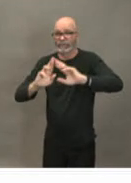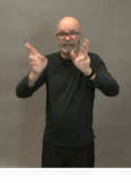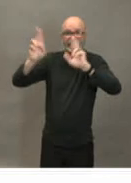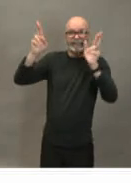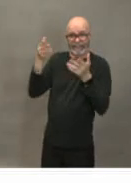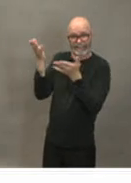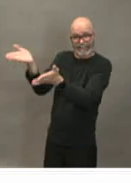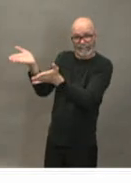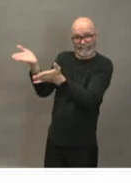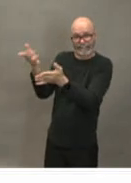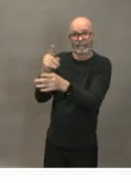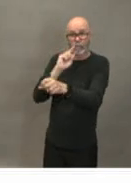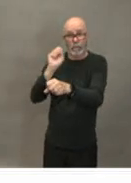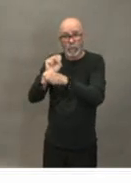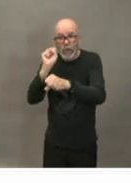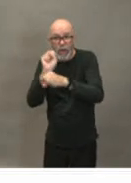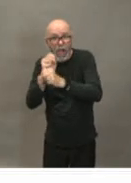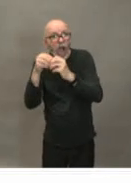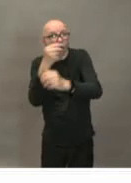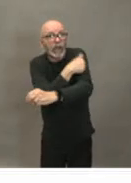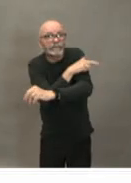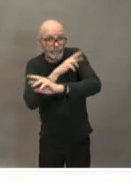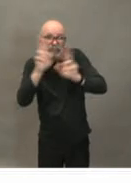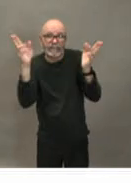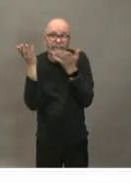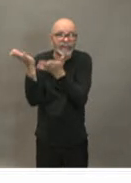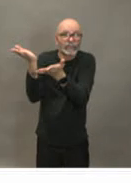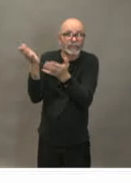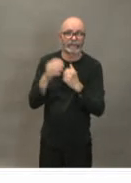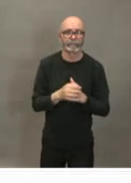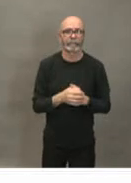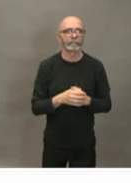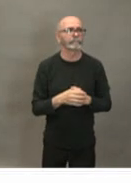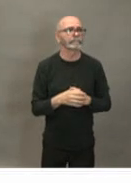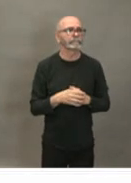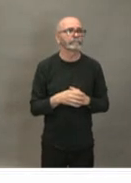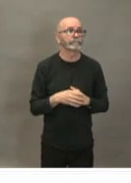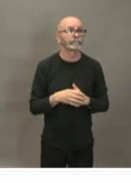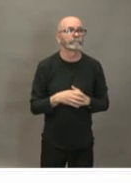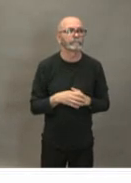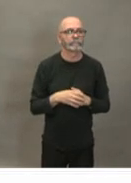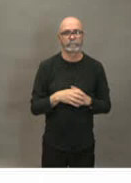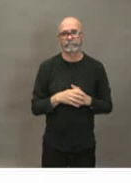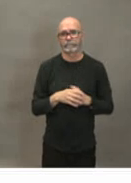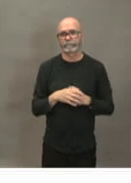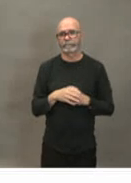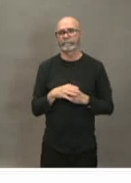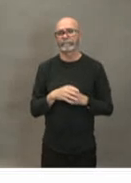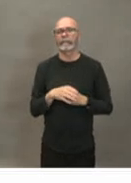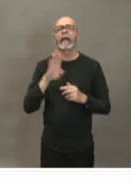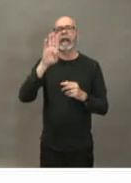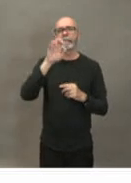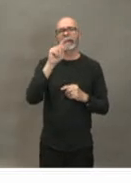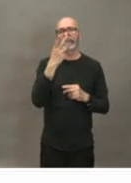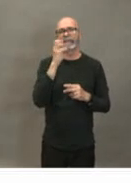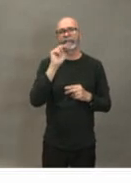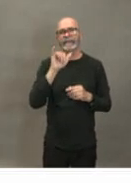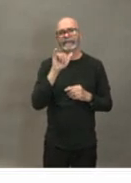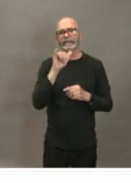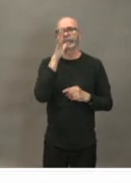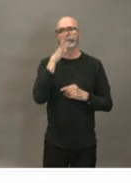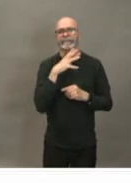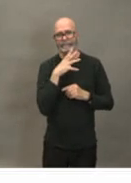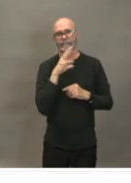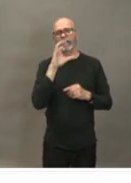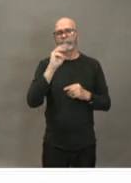seeing patients thank you for the question so within our planning process so far we've done a very close look at what supplies we